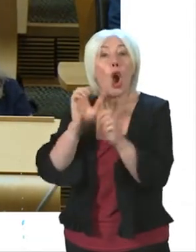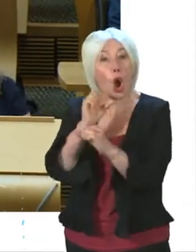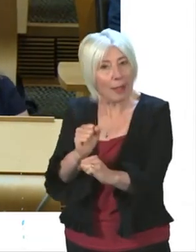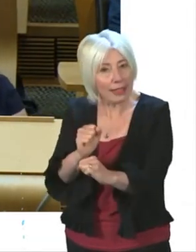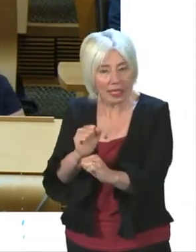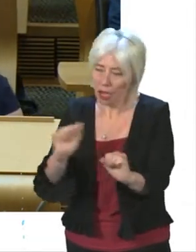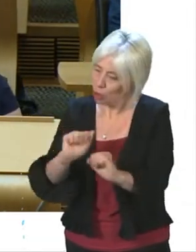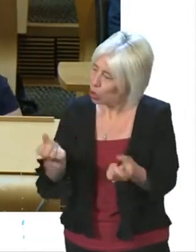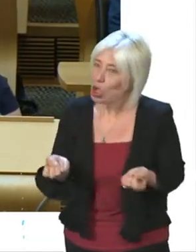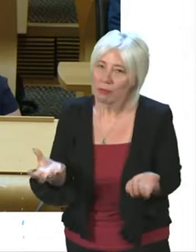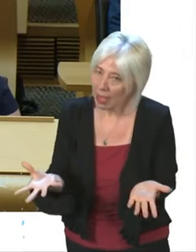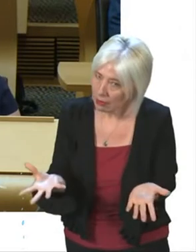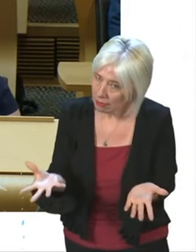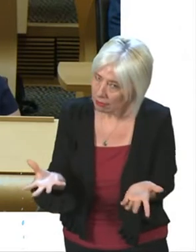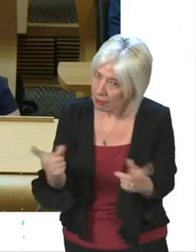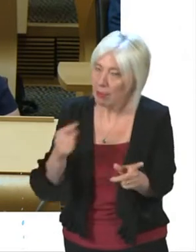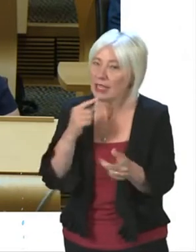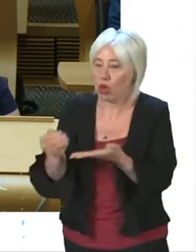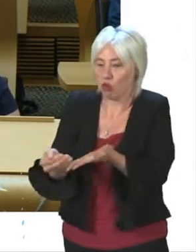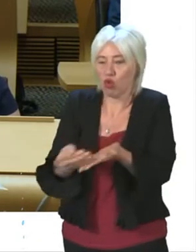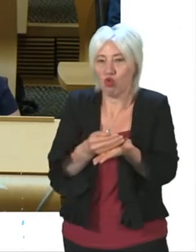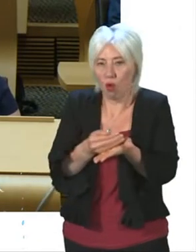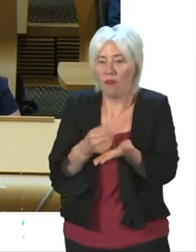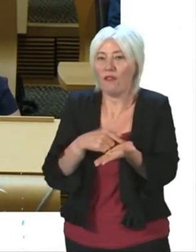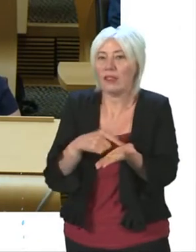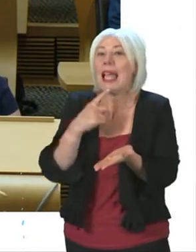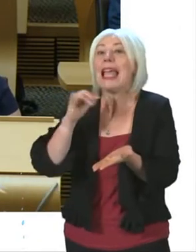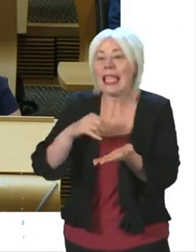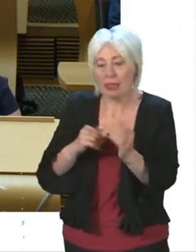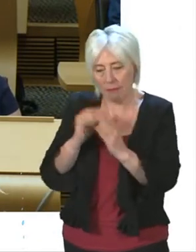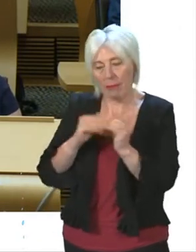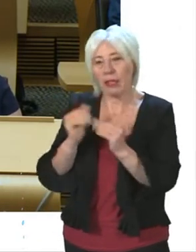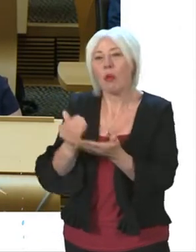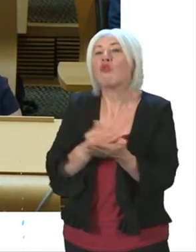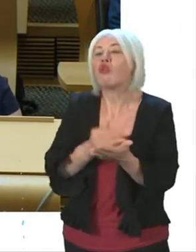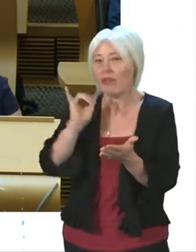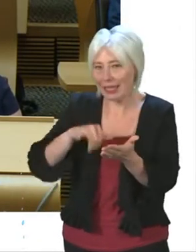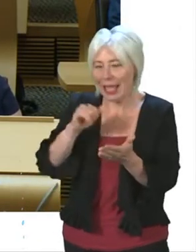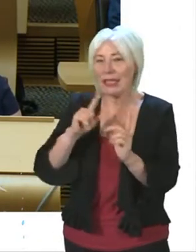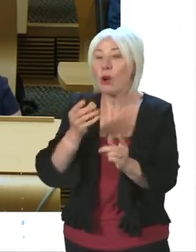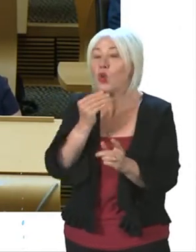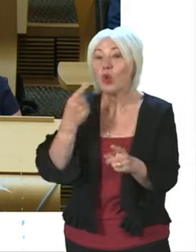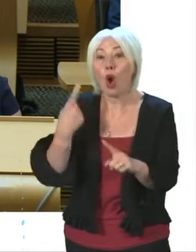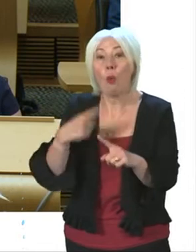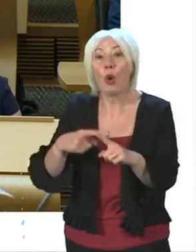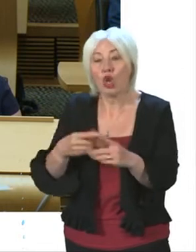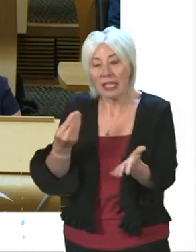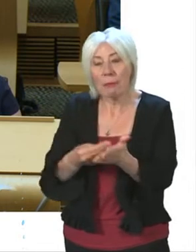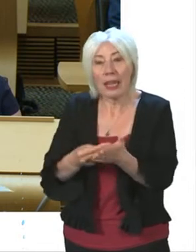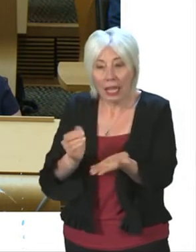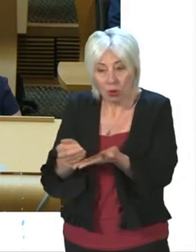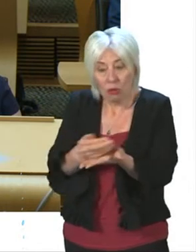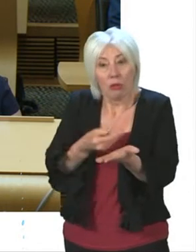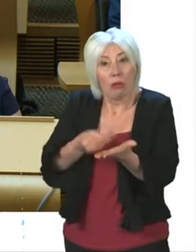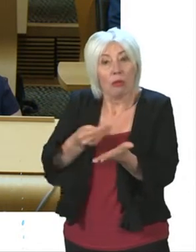spent. And it makes clear about reserves that yes, it's a good thing to build reserves, but using emergency money to do it is not. It's